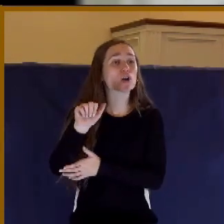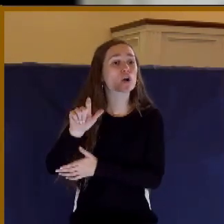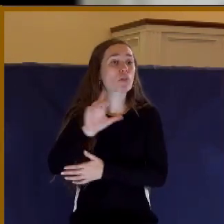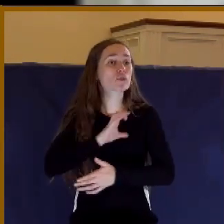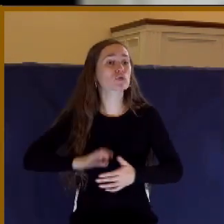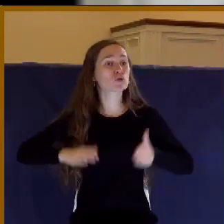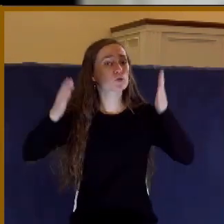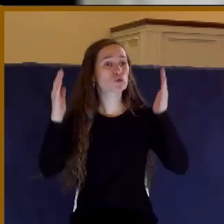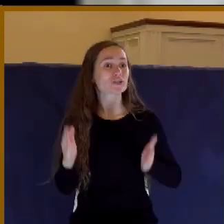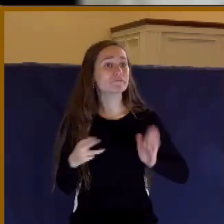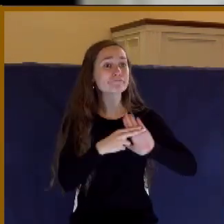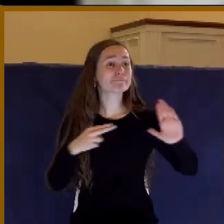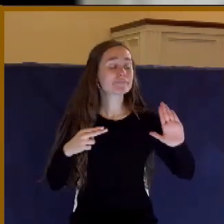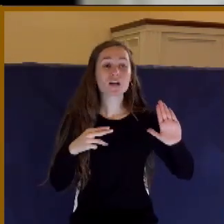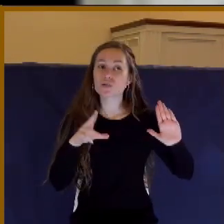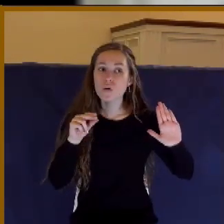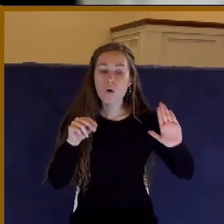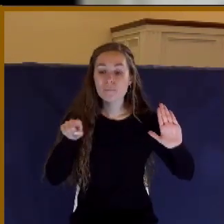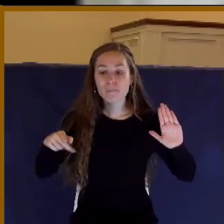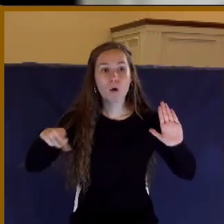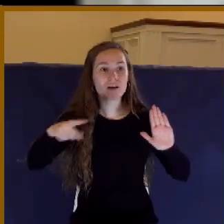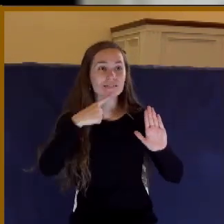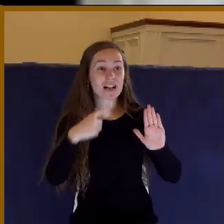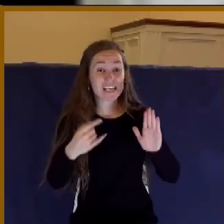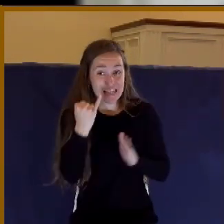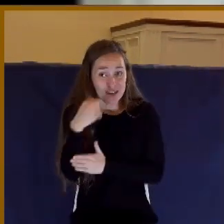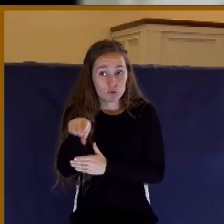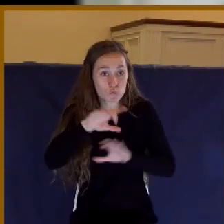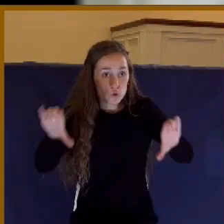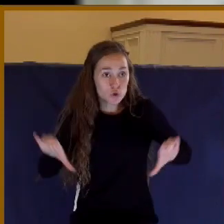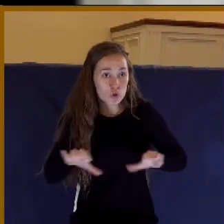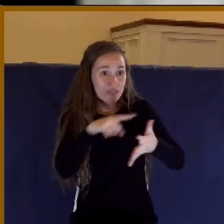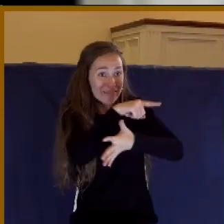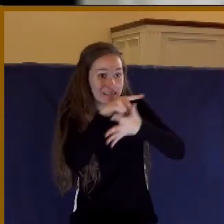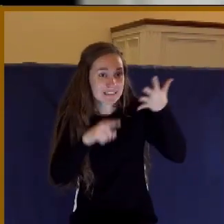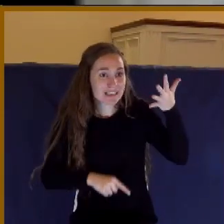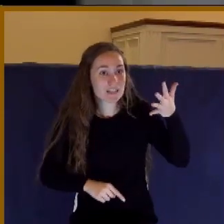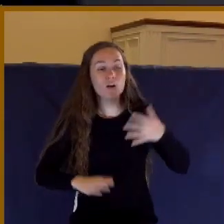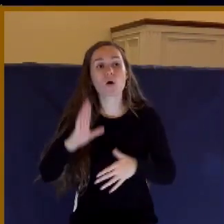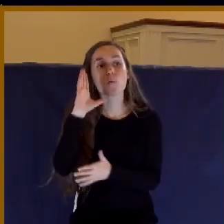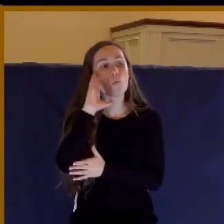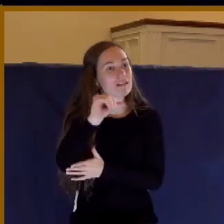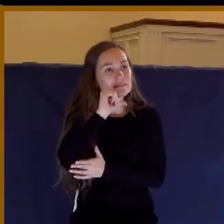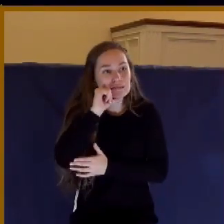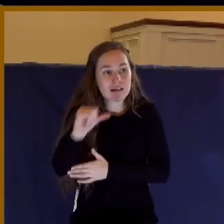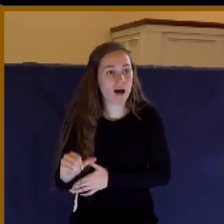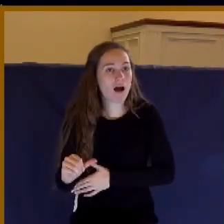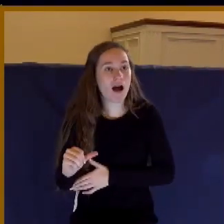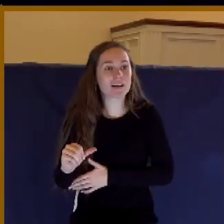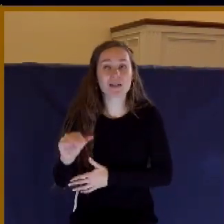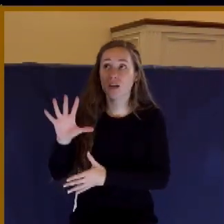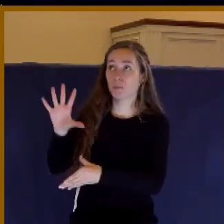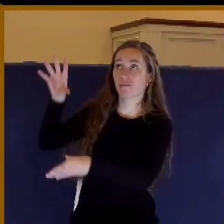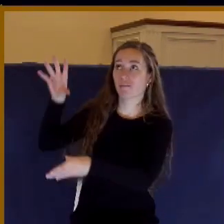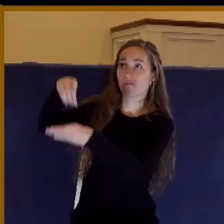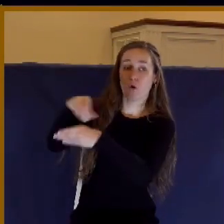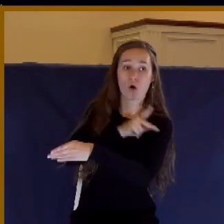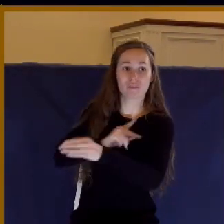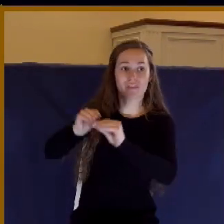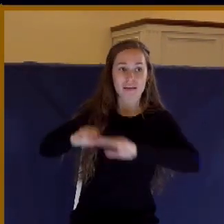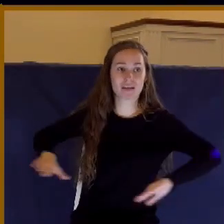They which do such things shall not inherit the kingdom of God. I didn't say that. Paul said that.